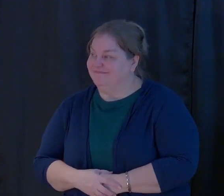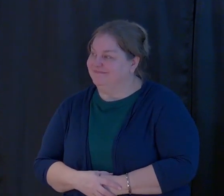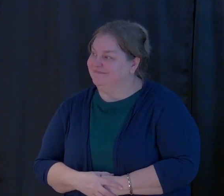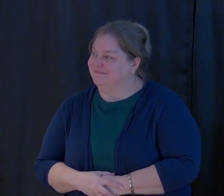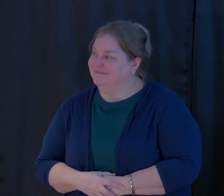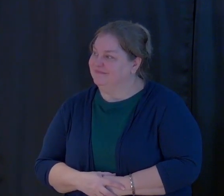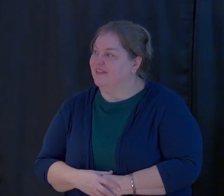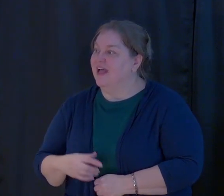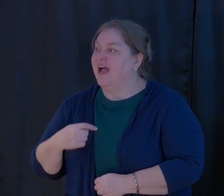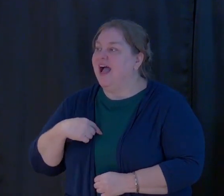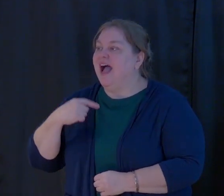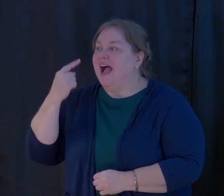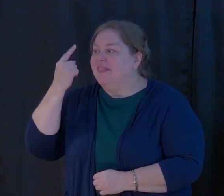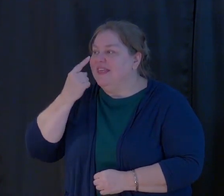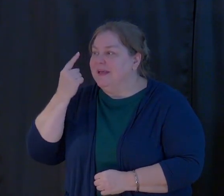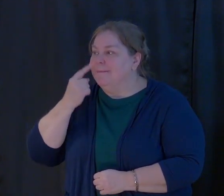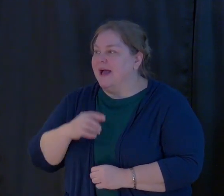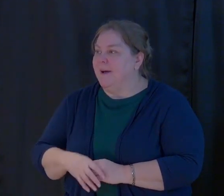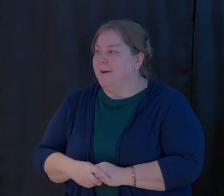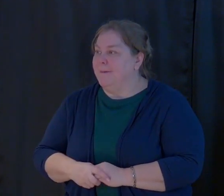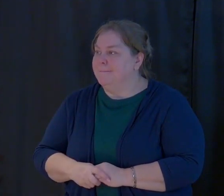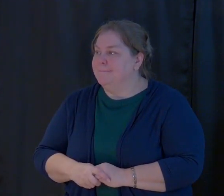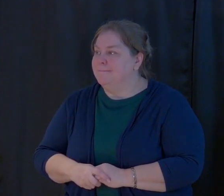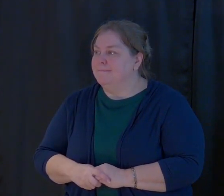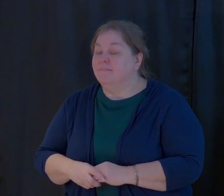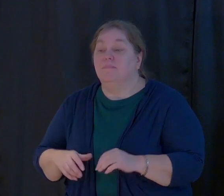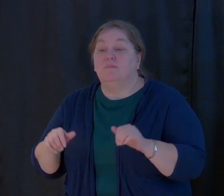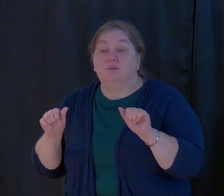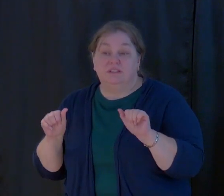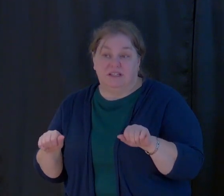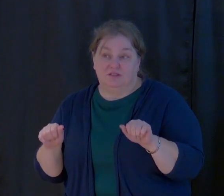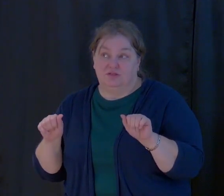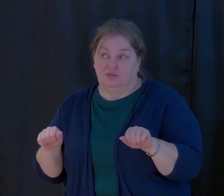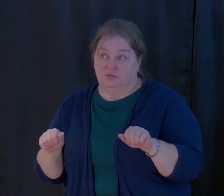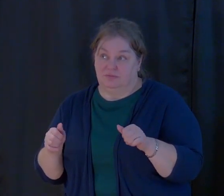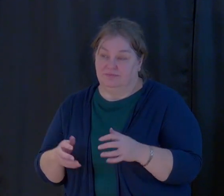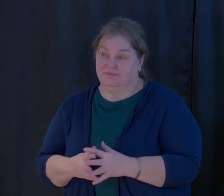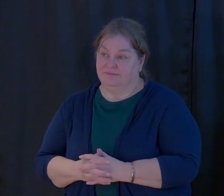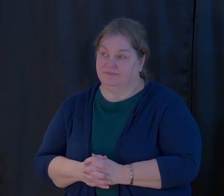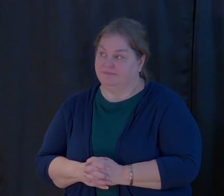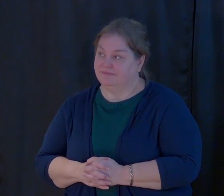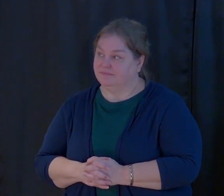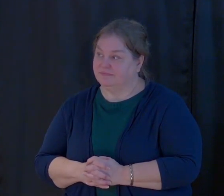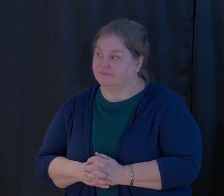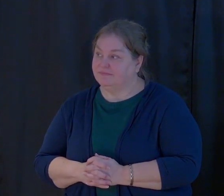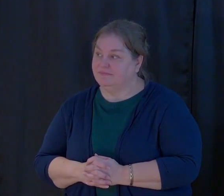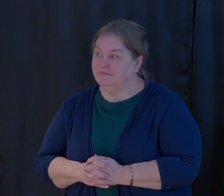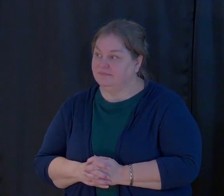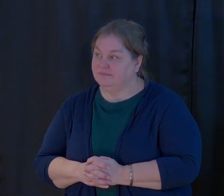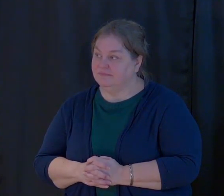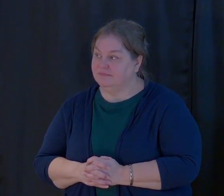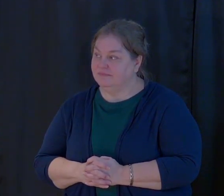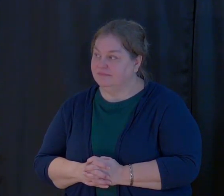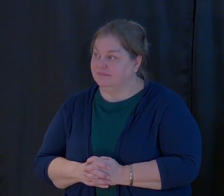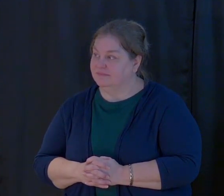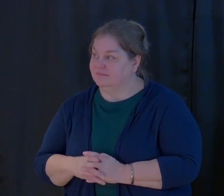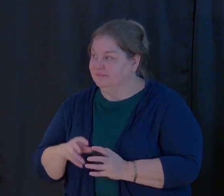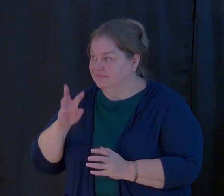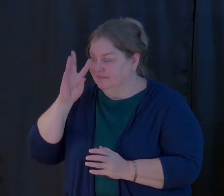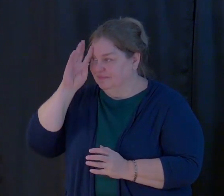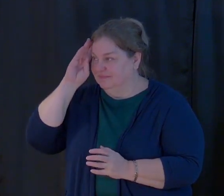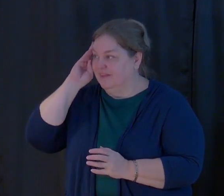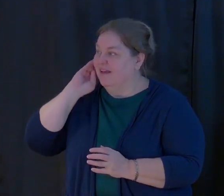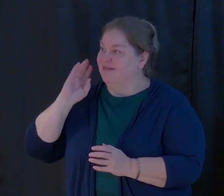I think about the potential that I have in